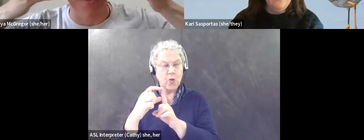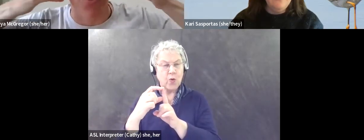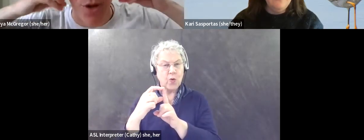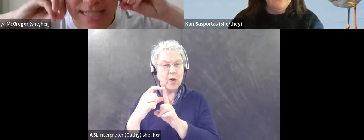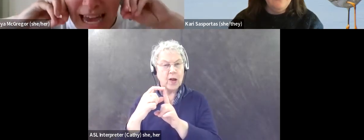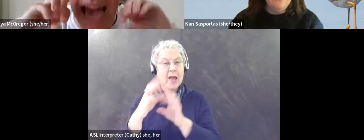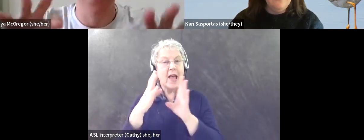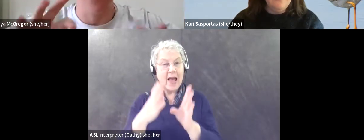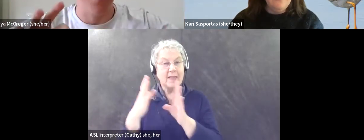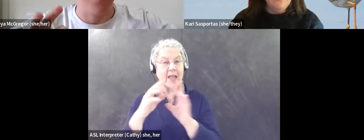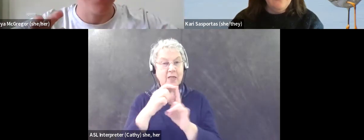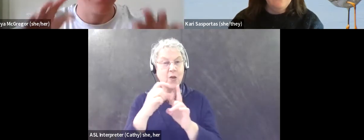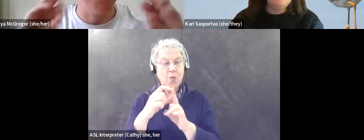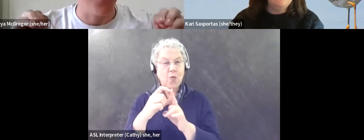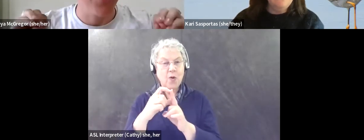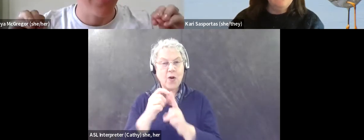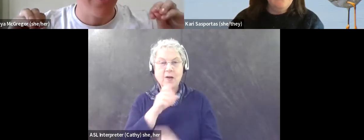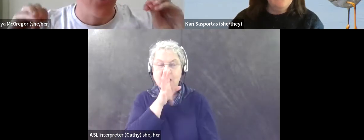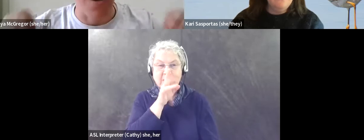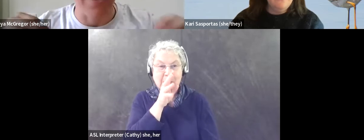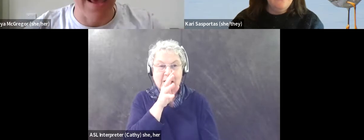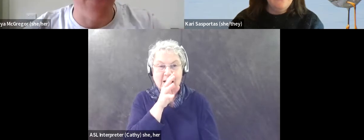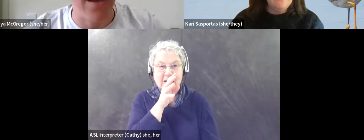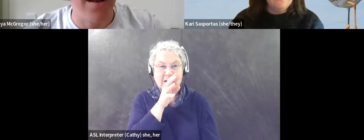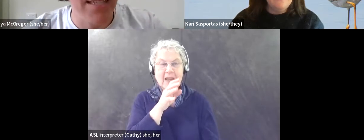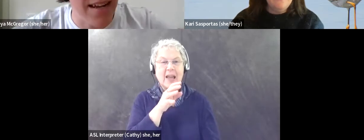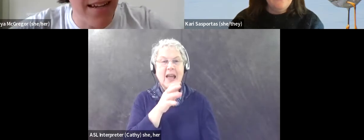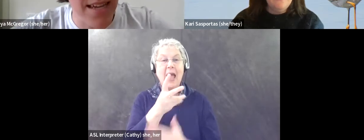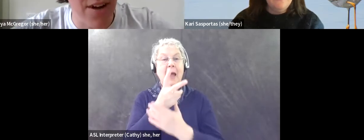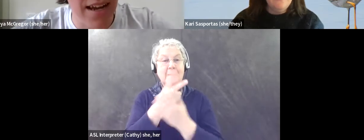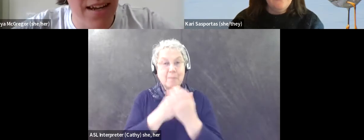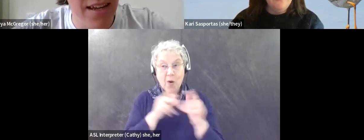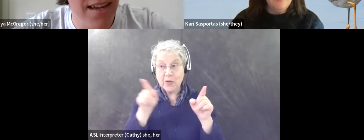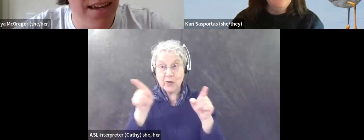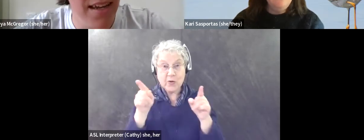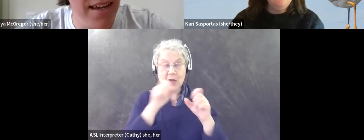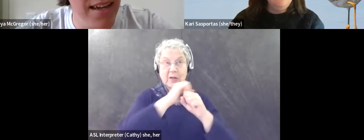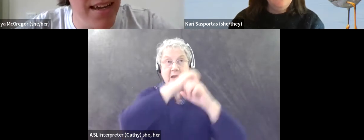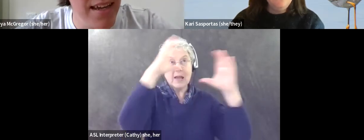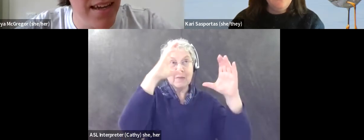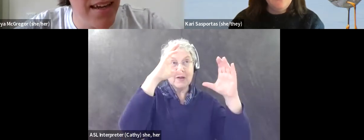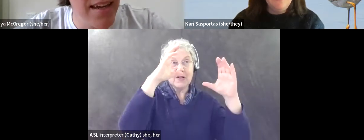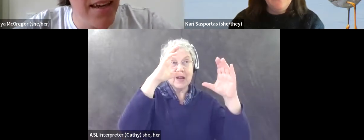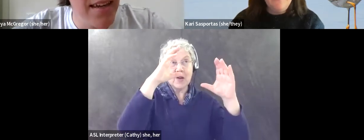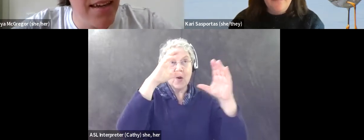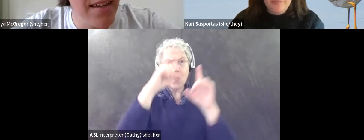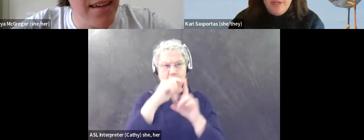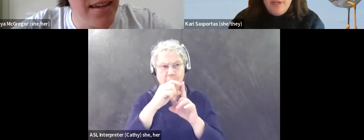is getting the words out of your mouth. And they're both quite an effort. Is that right? Yeah.